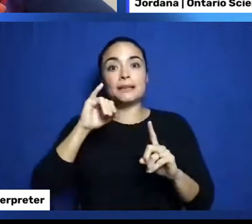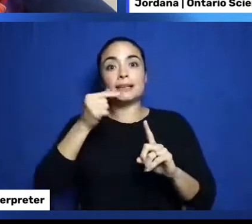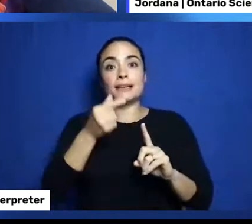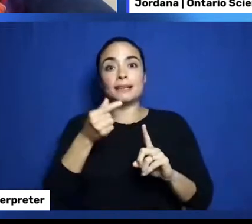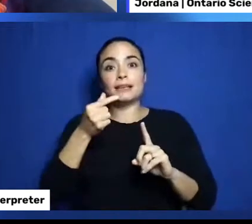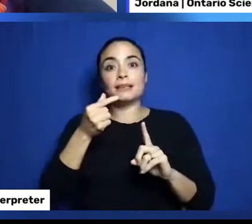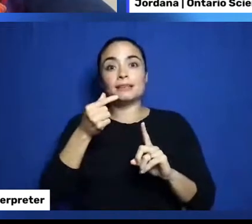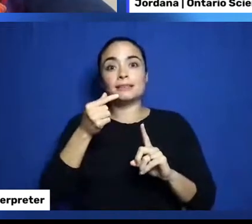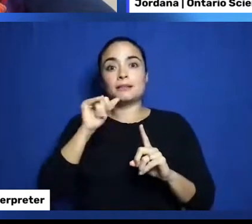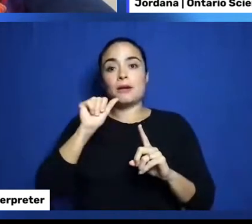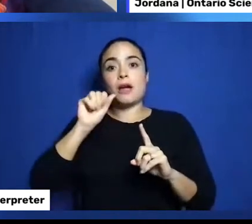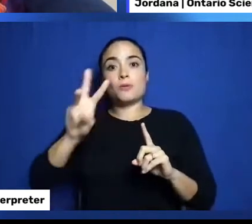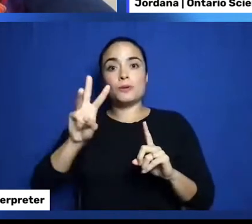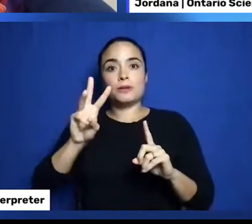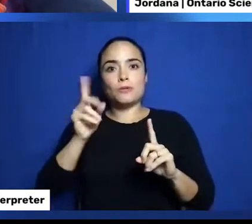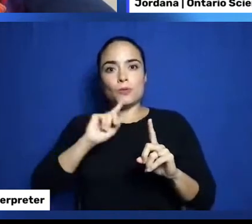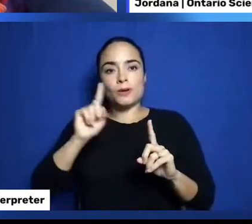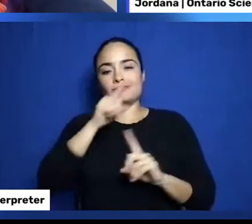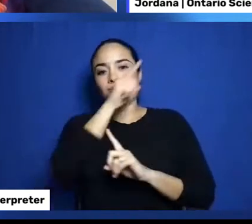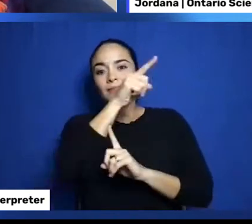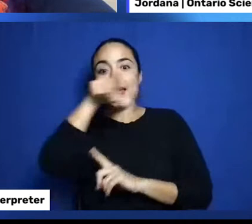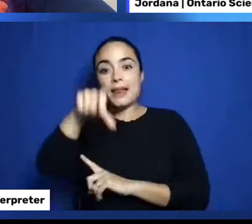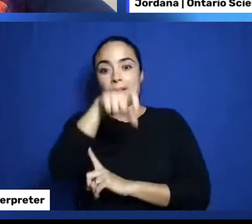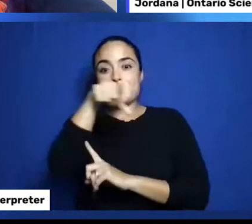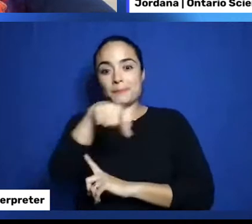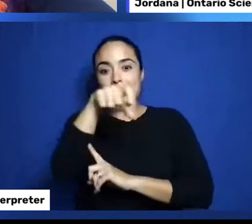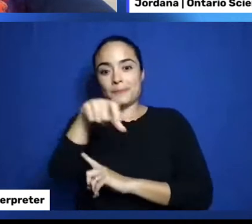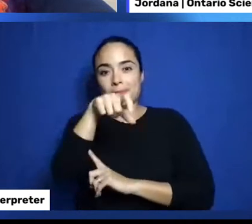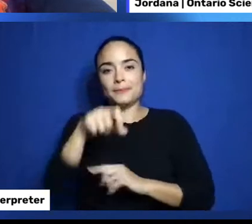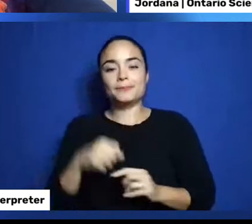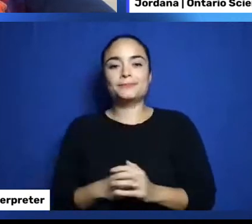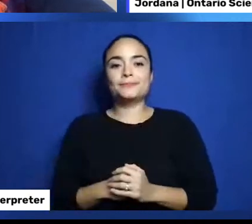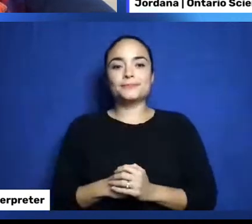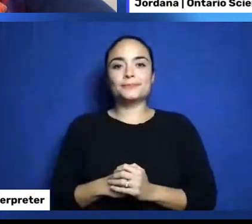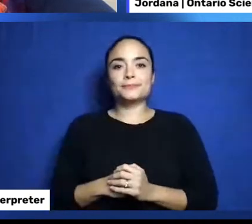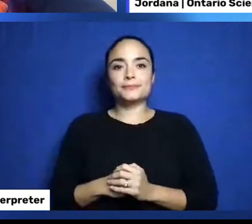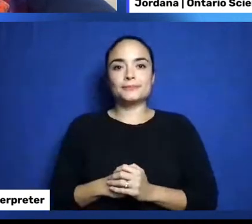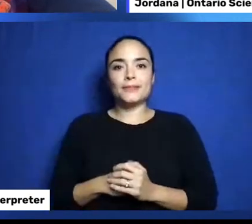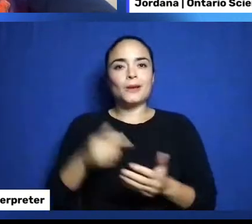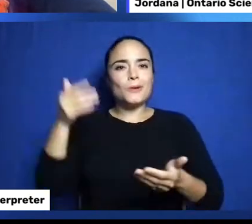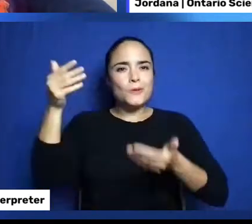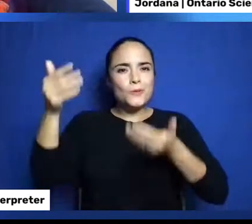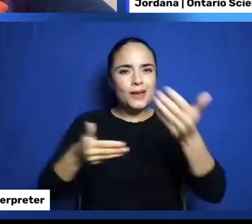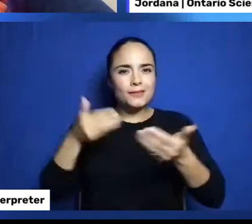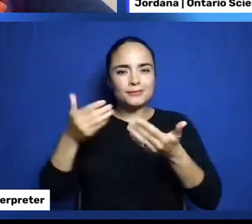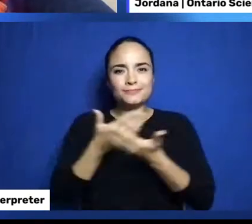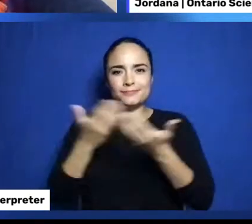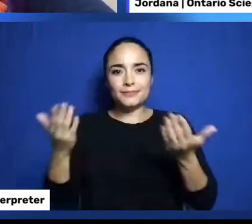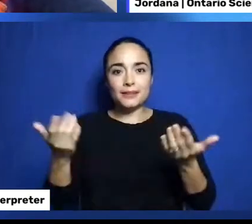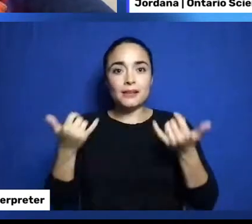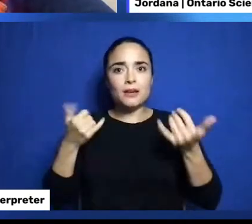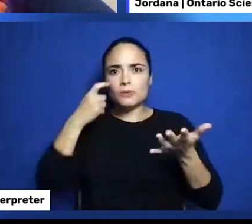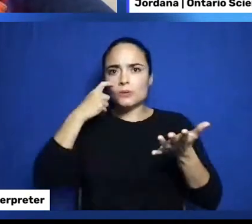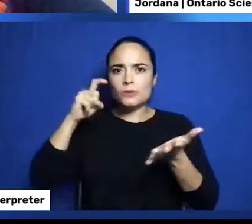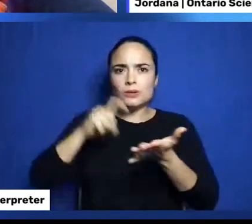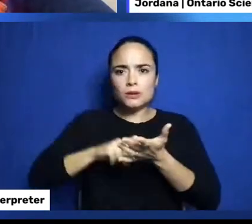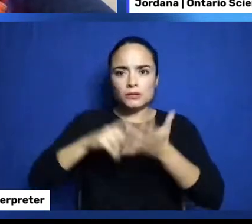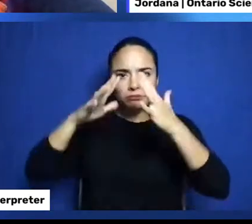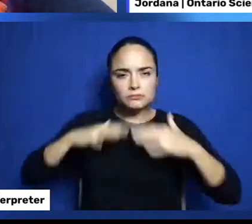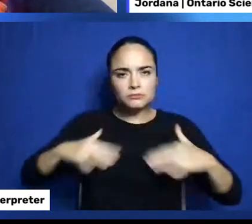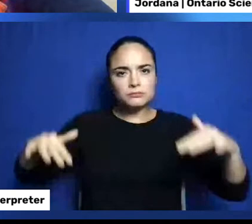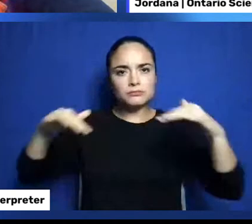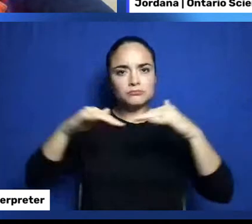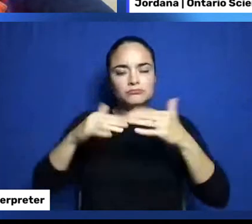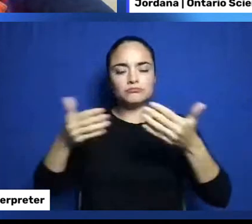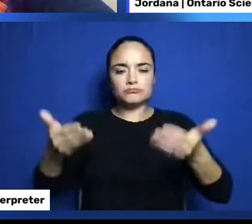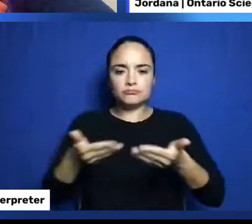everyone. I would like to begin by acknowledging the land where I am joining you from today. As you may have